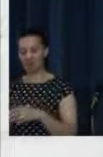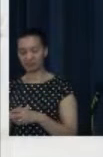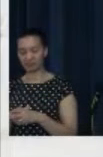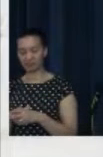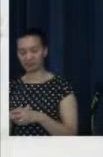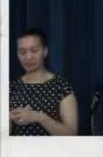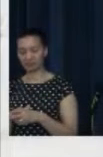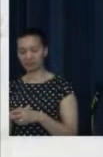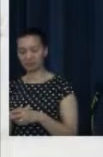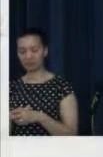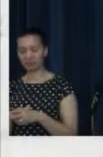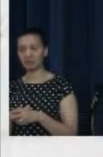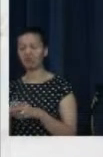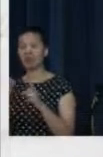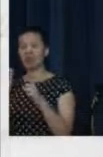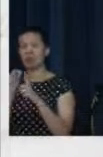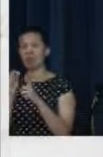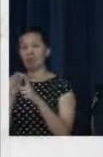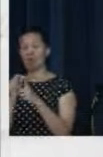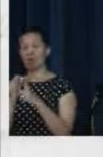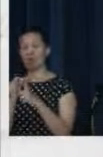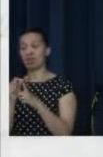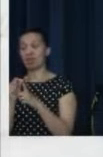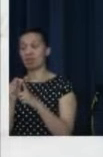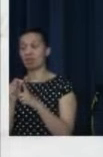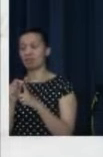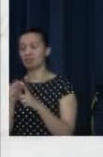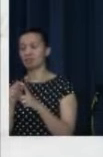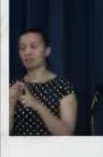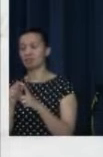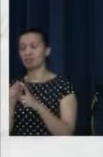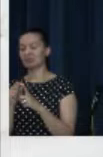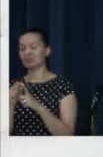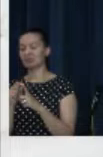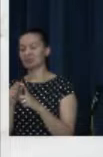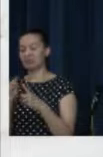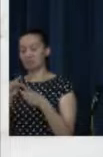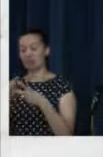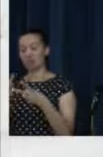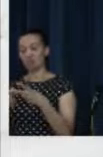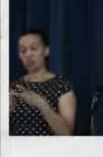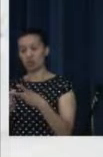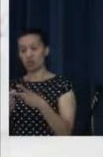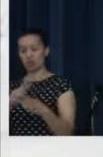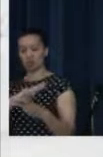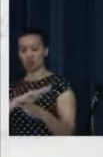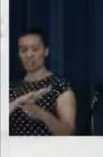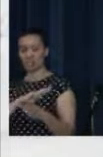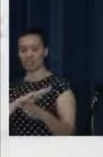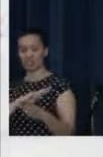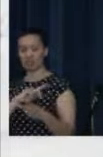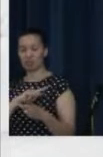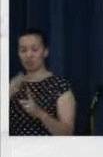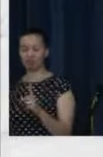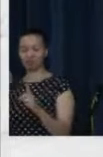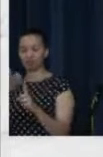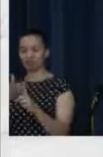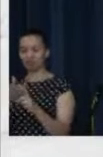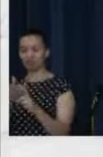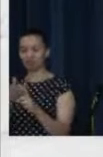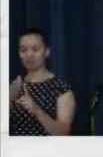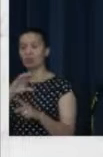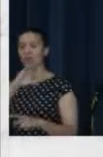two ways. Christ's love for him. A love that Christ has for everyone.